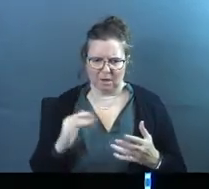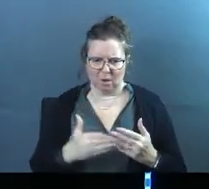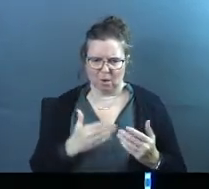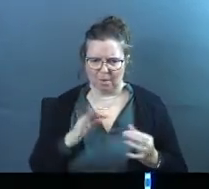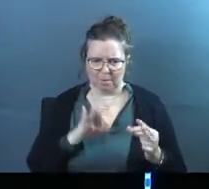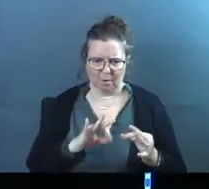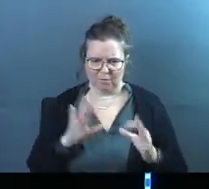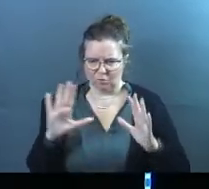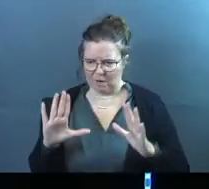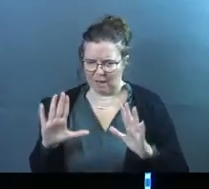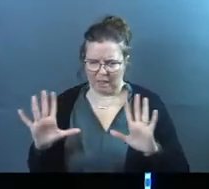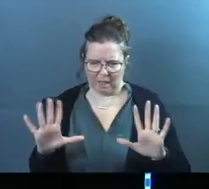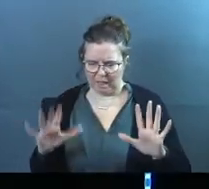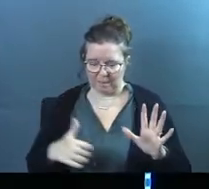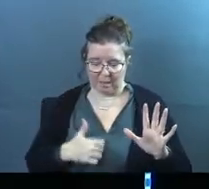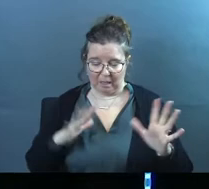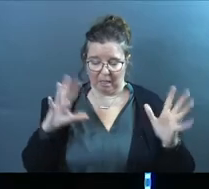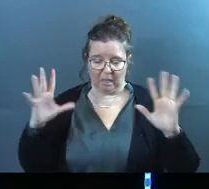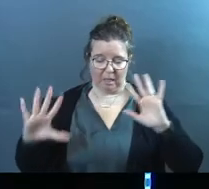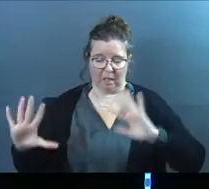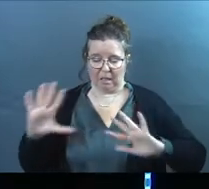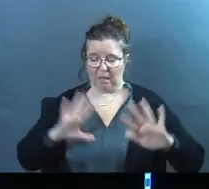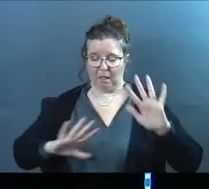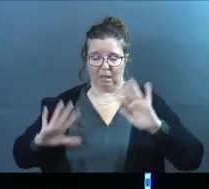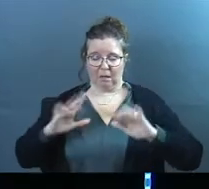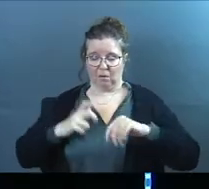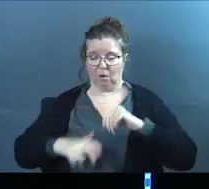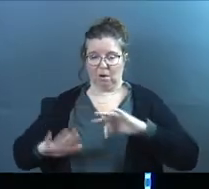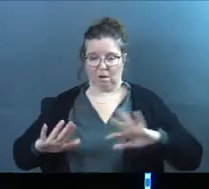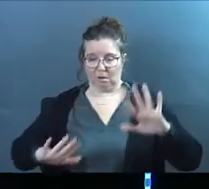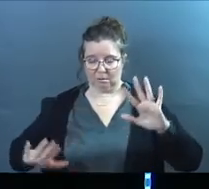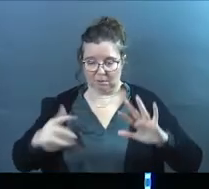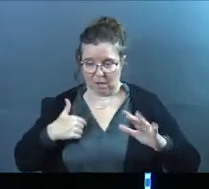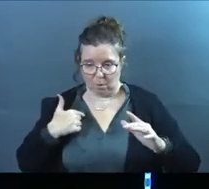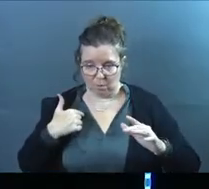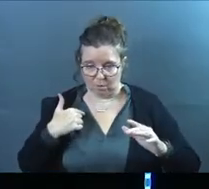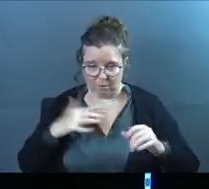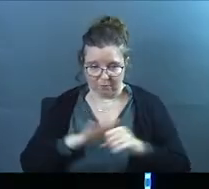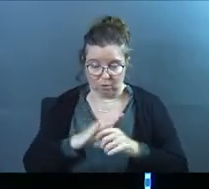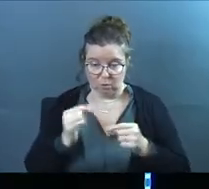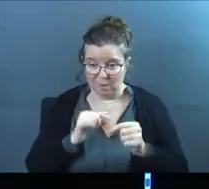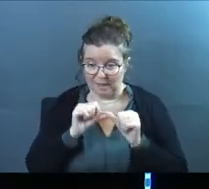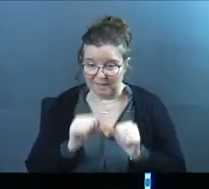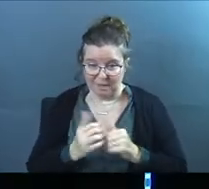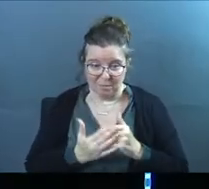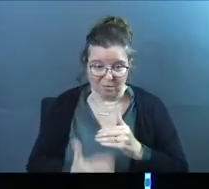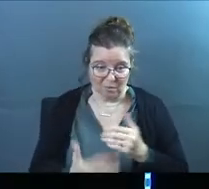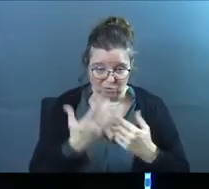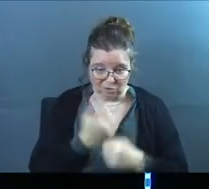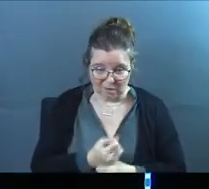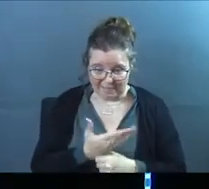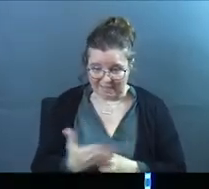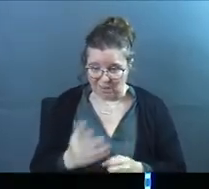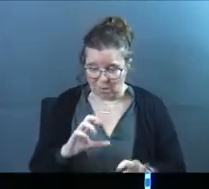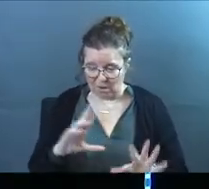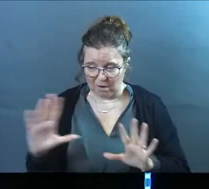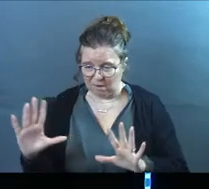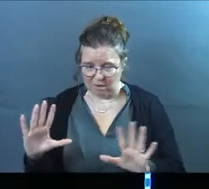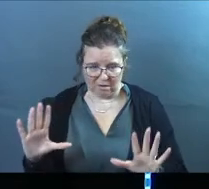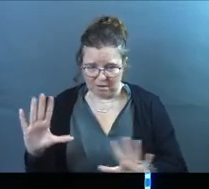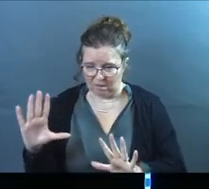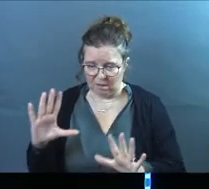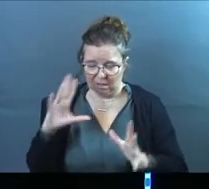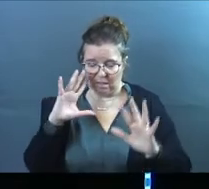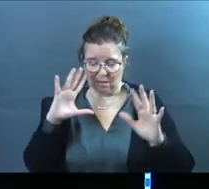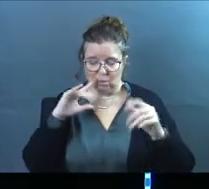almost perfect and great, but life is happening, and it's very hard, and now I don't really know what to fully, do I keep moving forward and trusting this thing, or do I